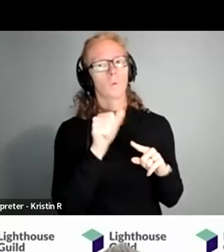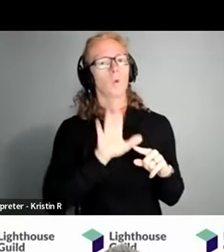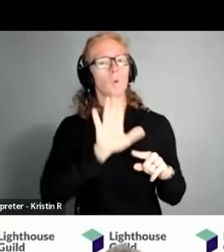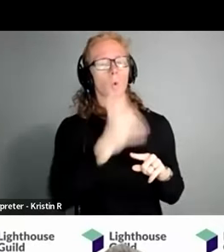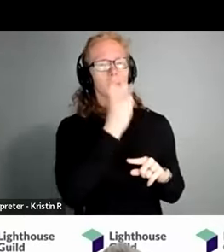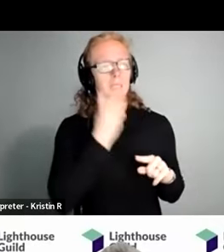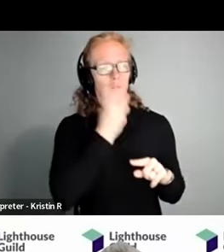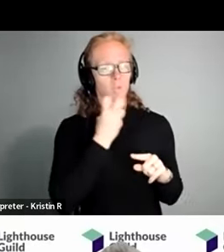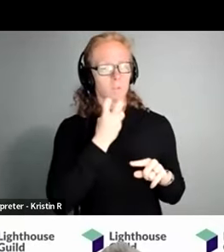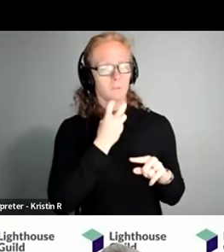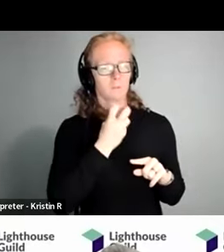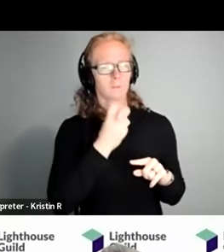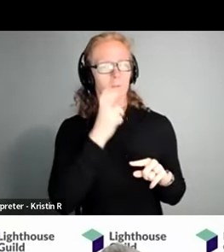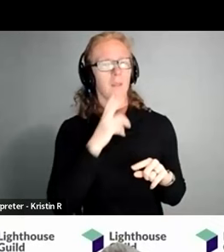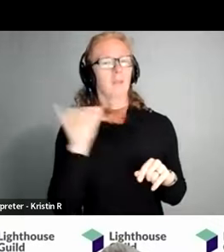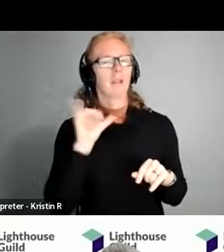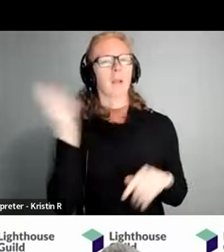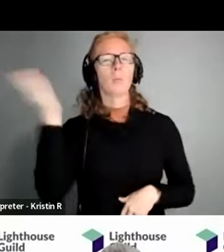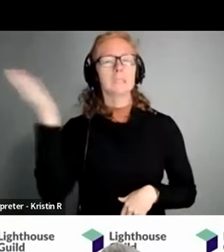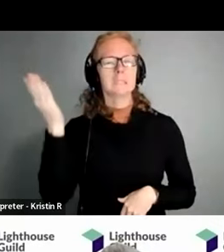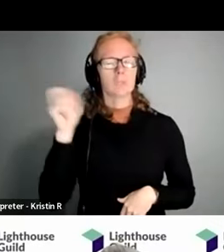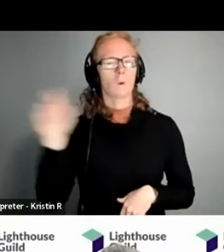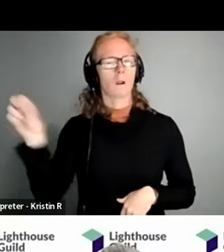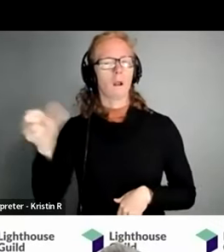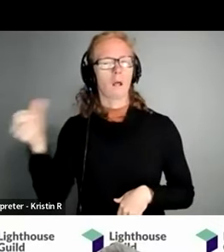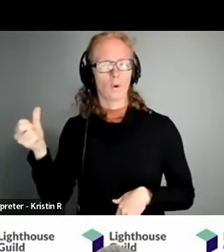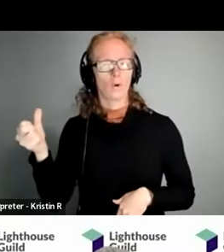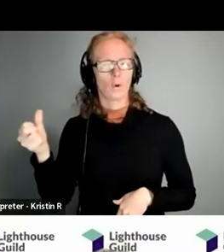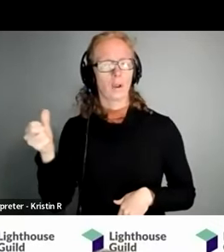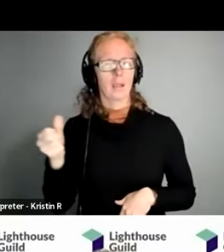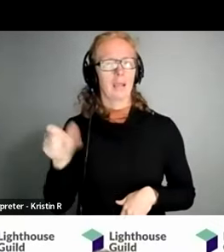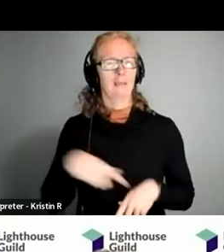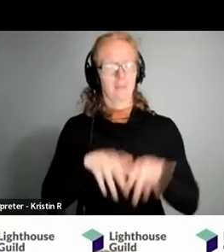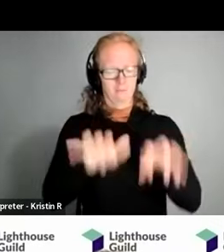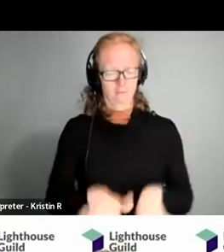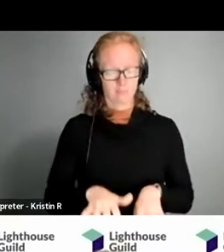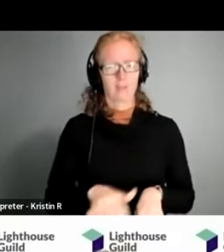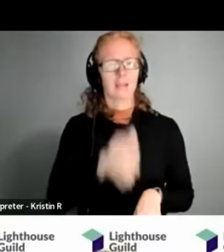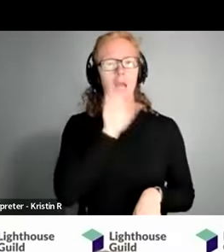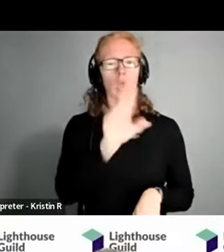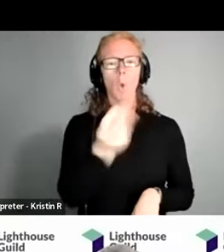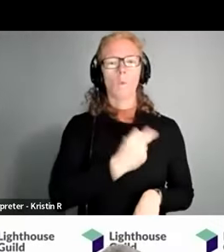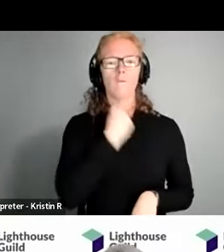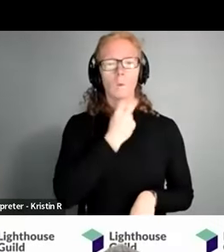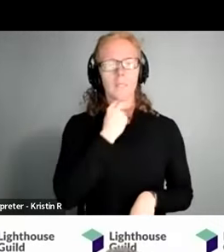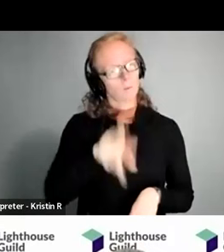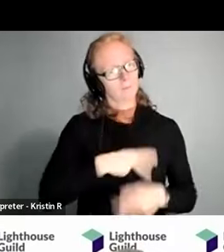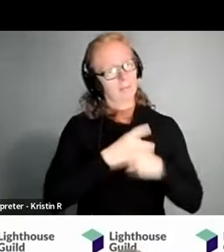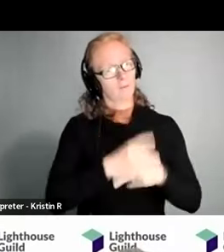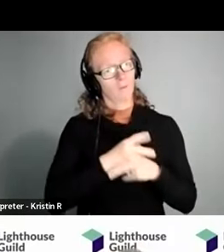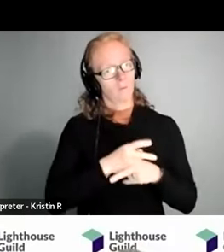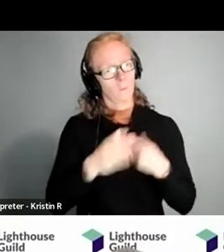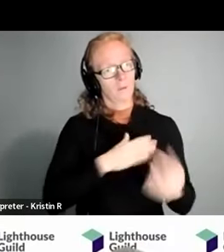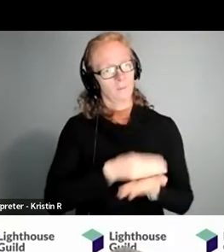speech it'll take like a presentation or something else and put it to text rather than your own voice so you have to be careful in what your